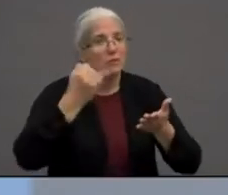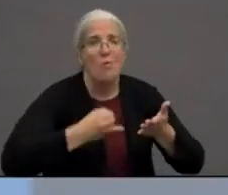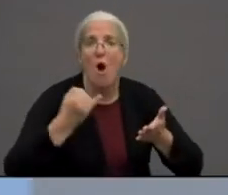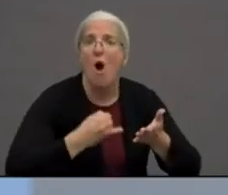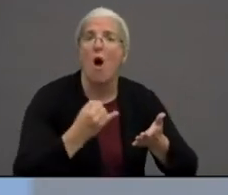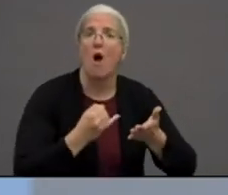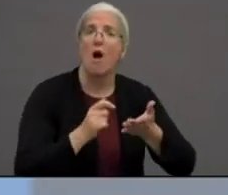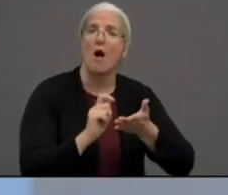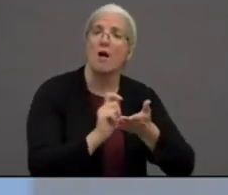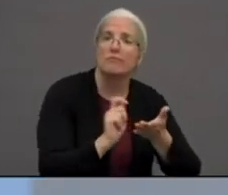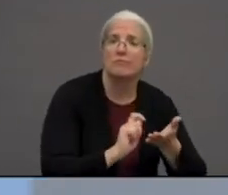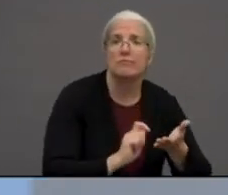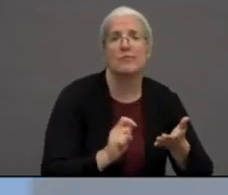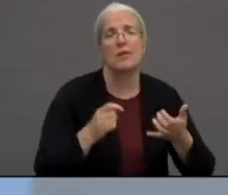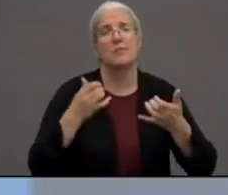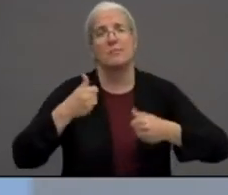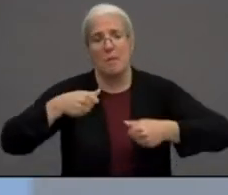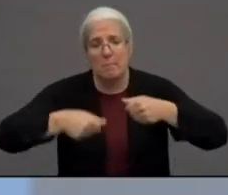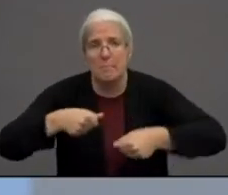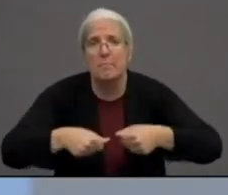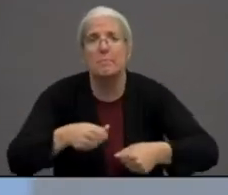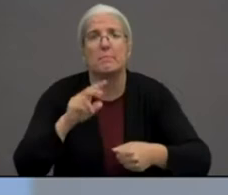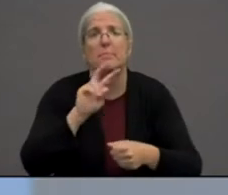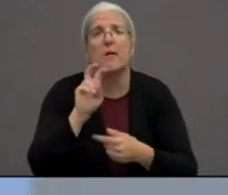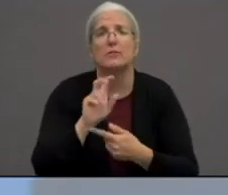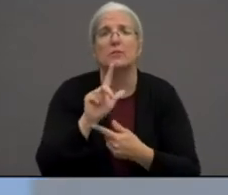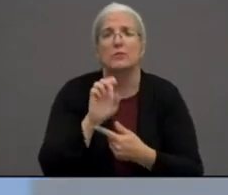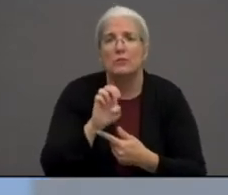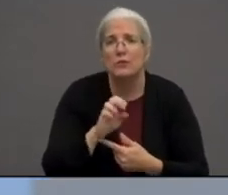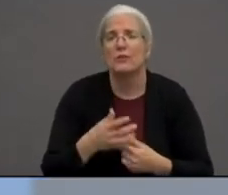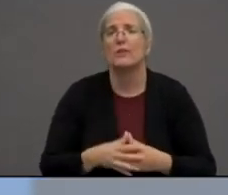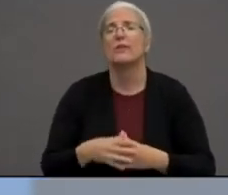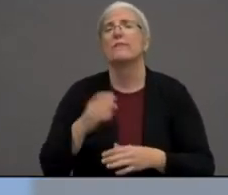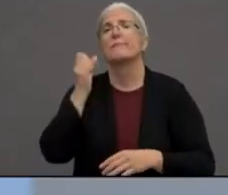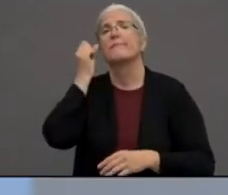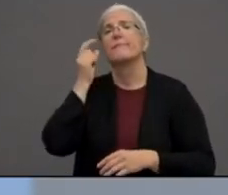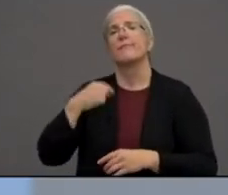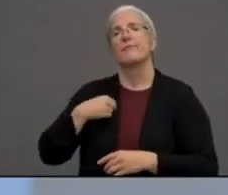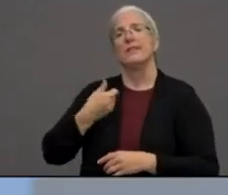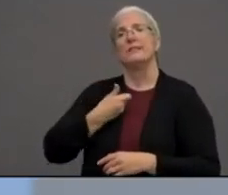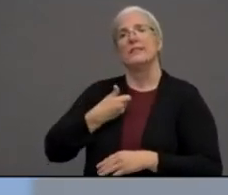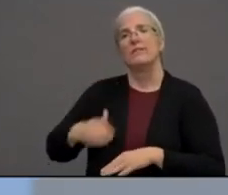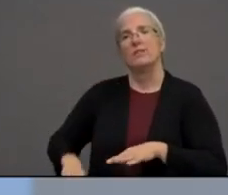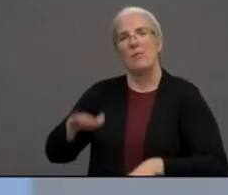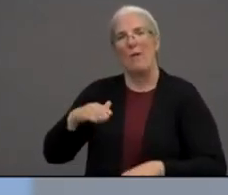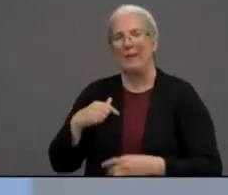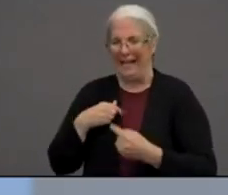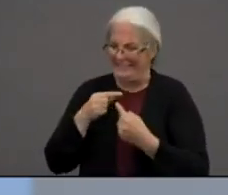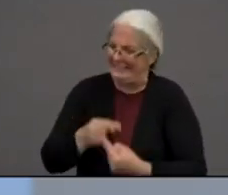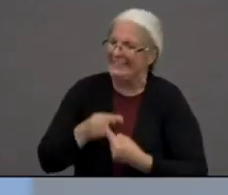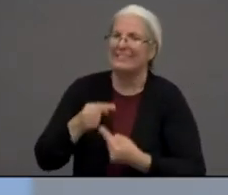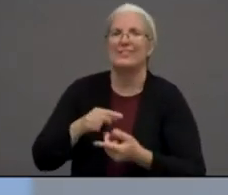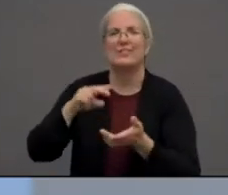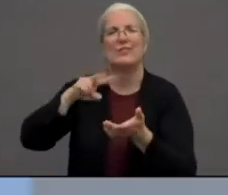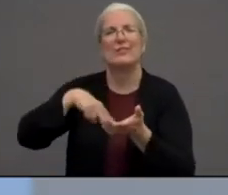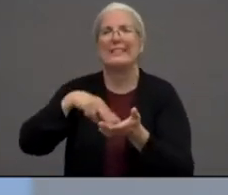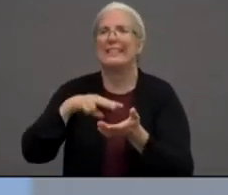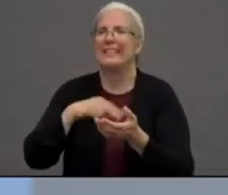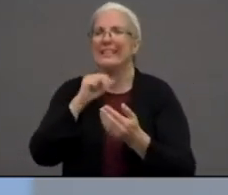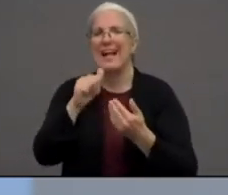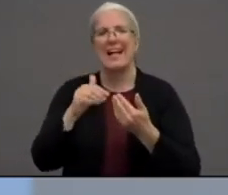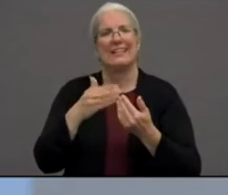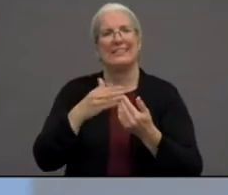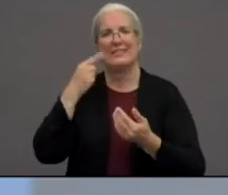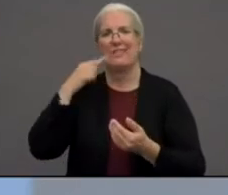reading. I struggled reading my whole life, but I continue to force myself to read. But not only read –